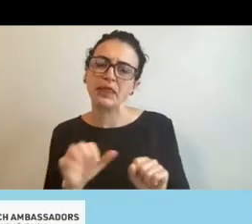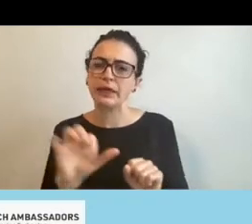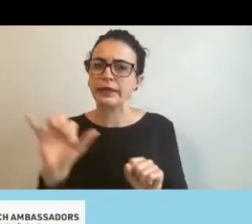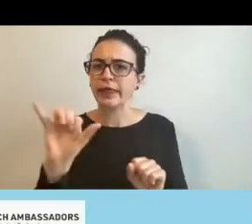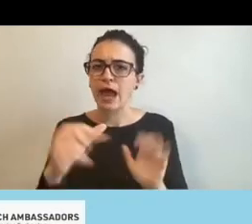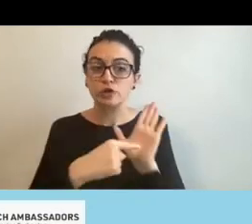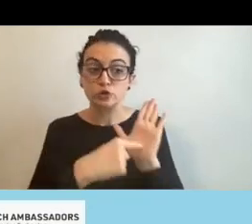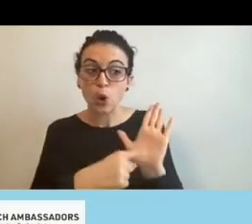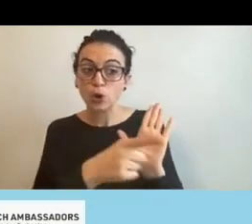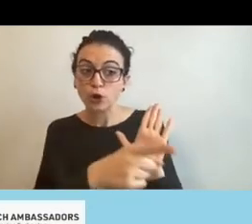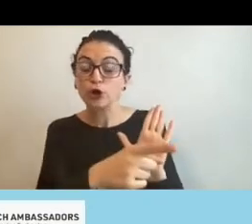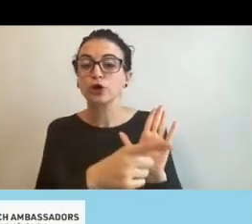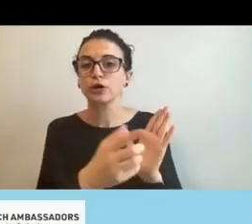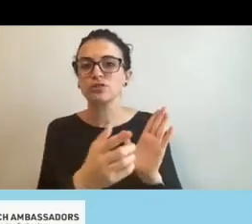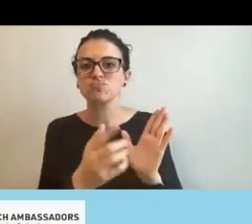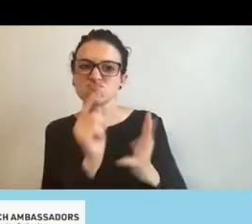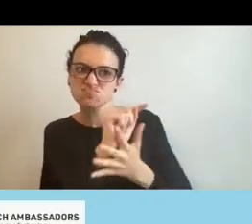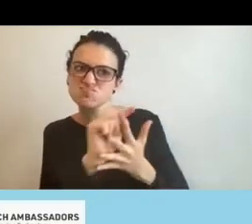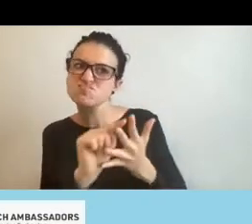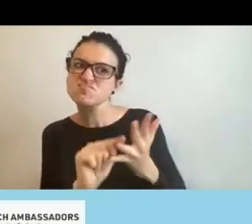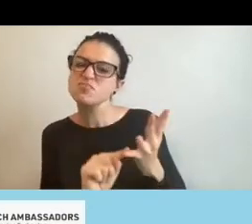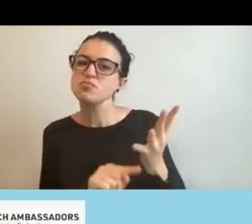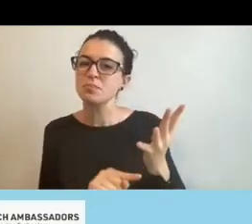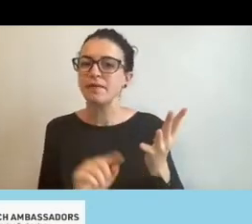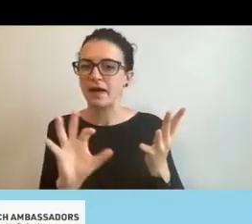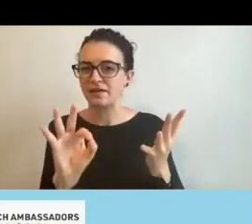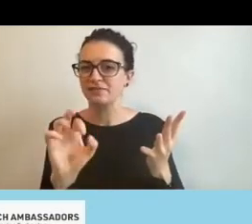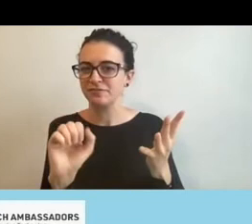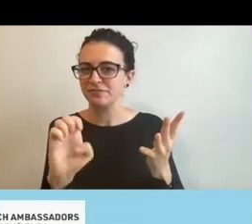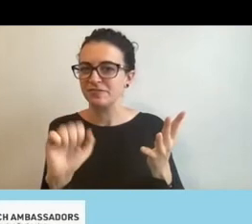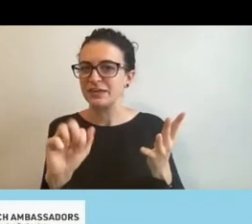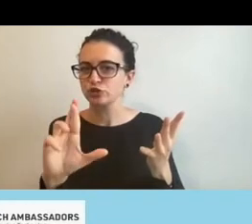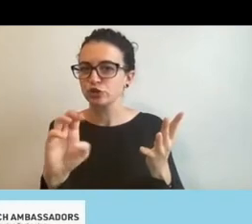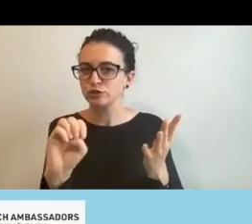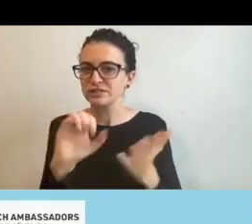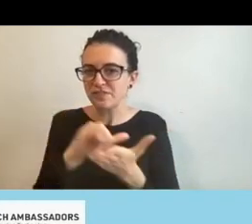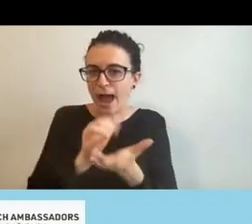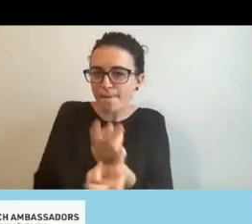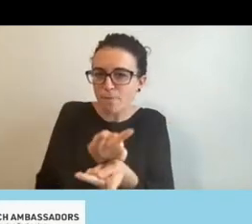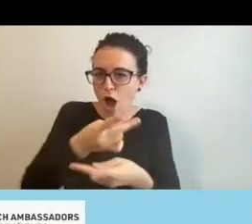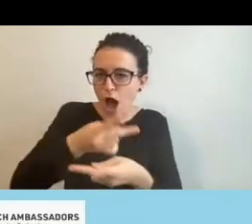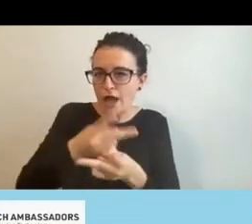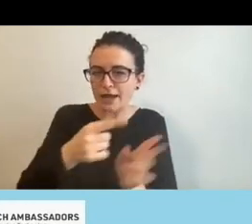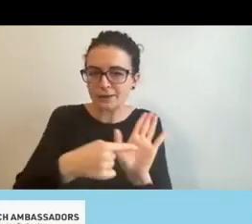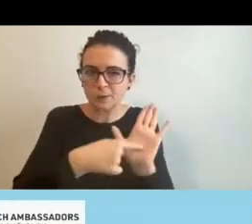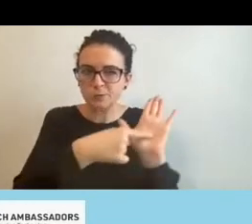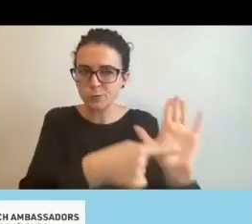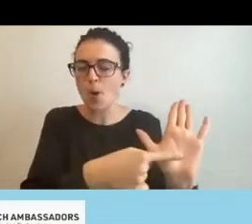her some things about it. I love it. If never saw it. That's great.